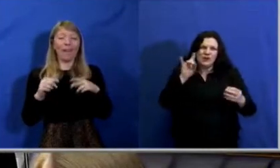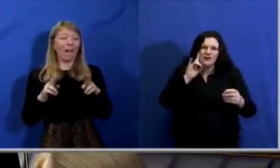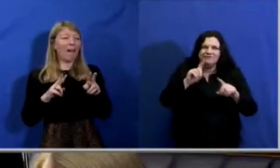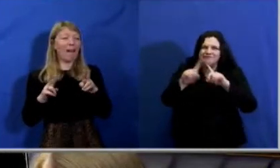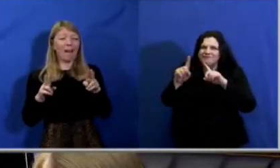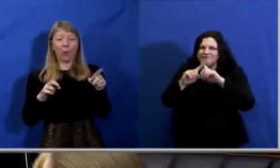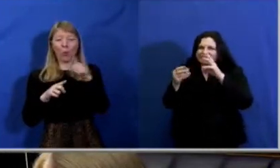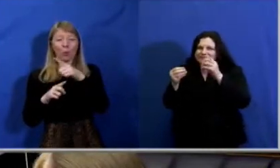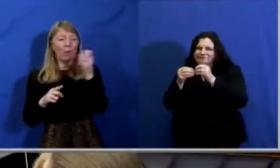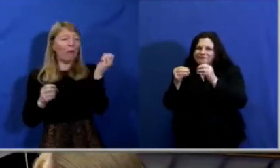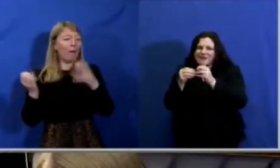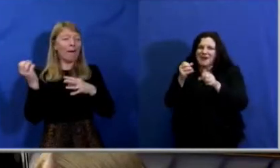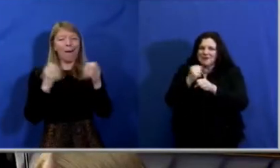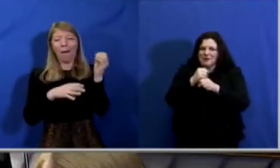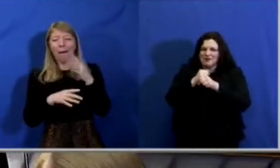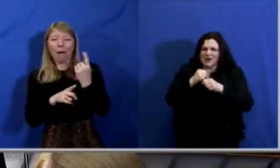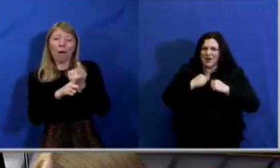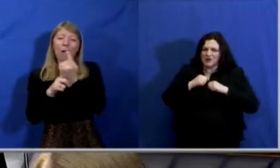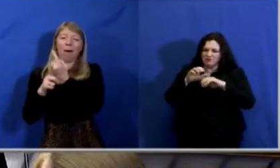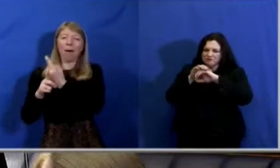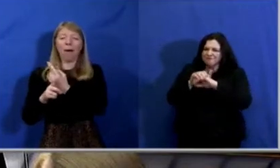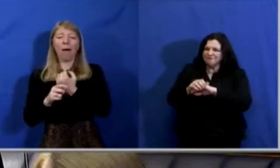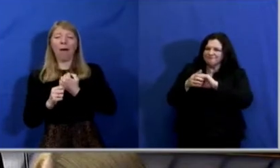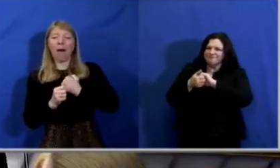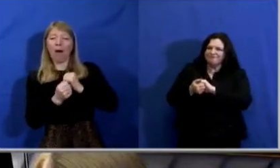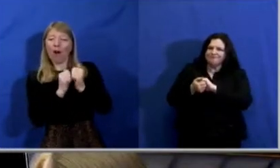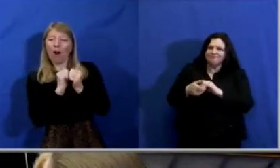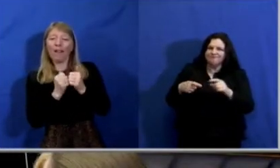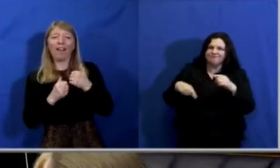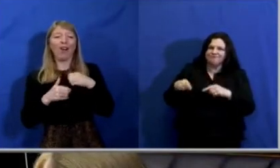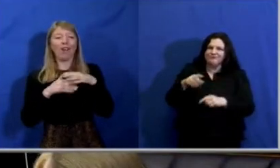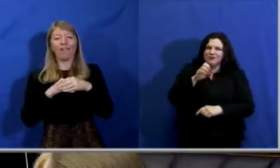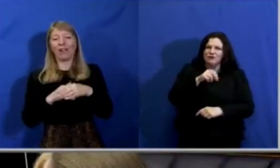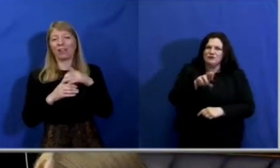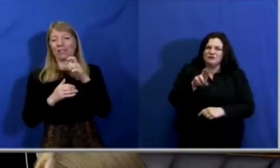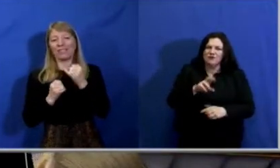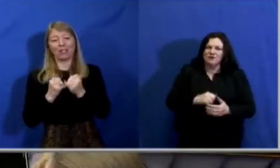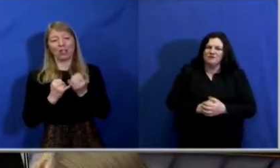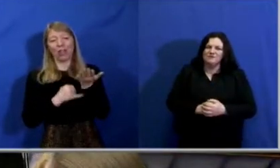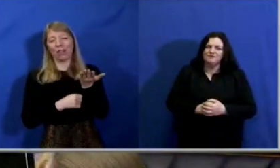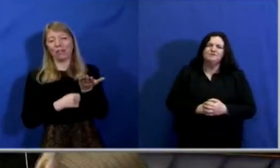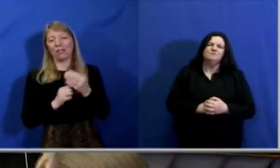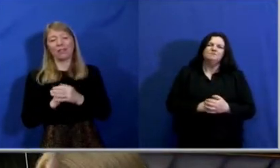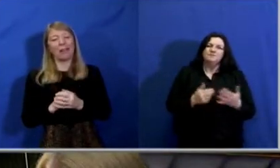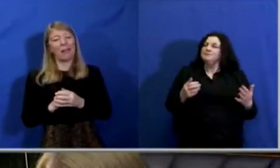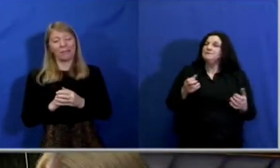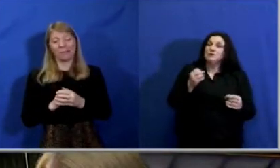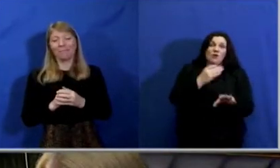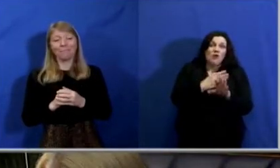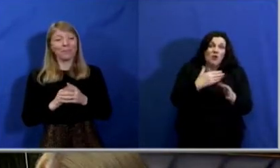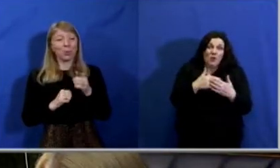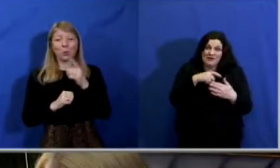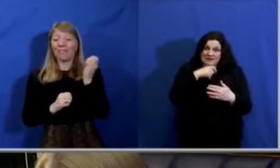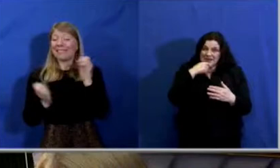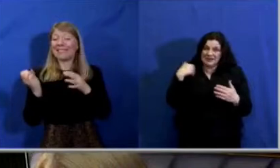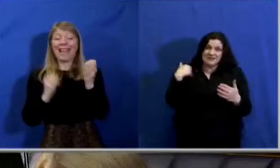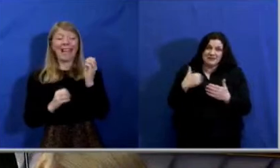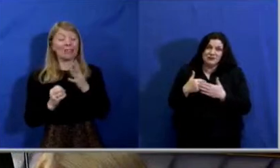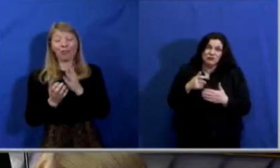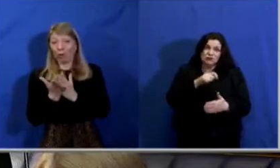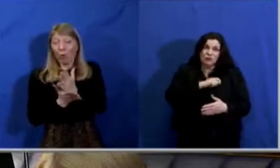friend, Christopher Stalford. And all of that has been said is true about him, and much more.